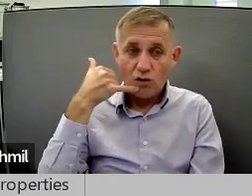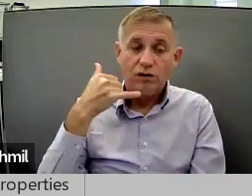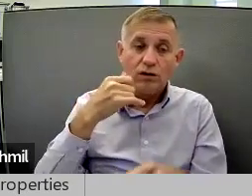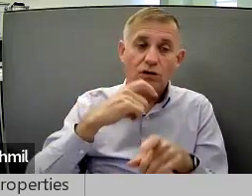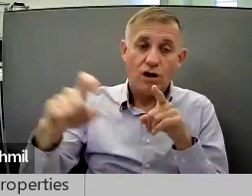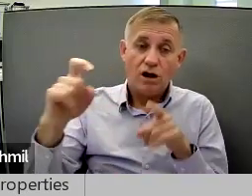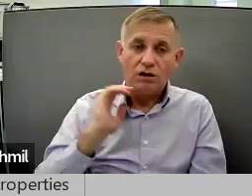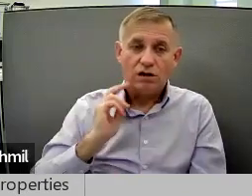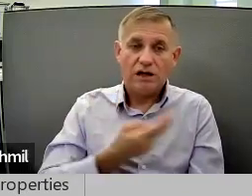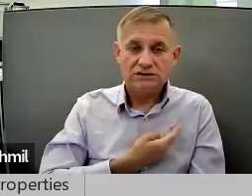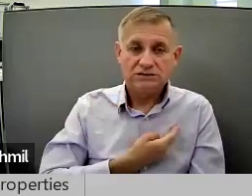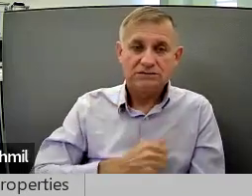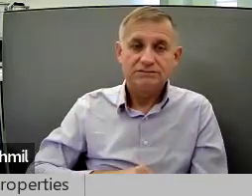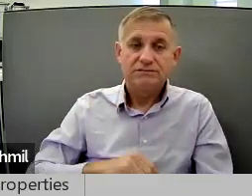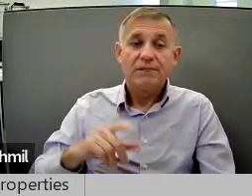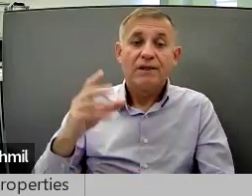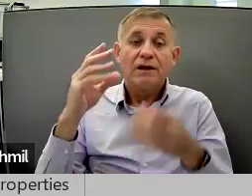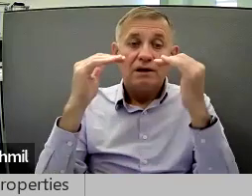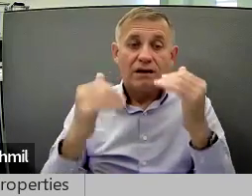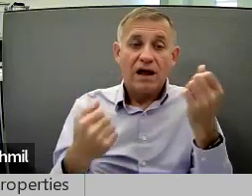on the phone. Call us.